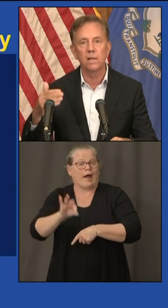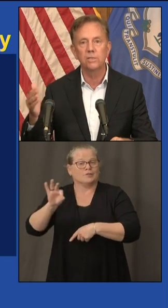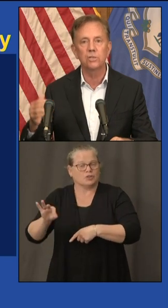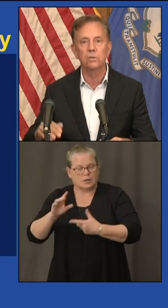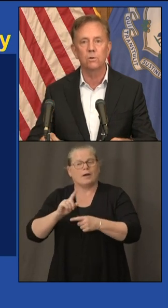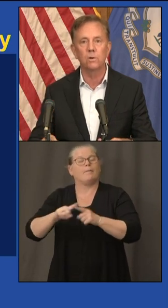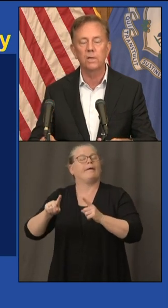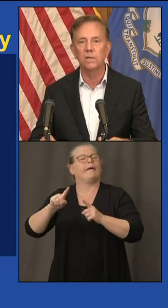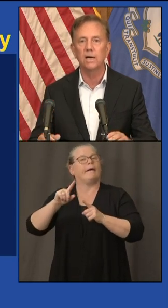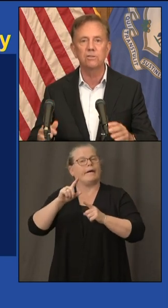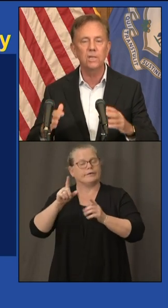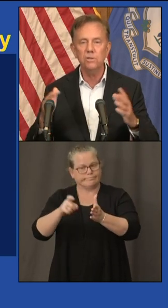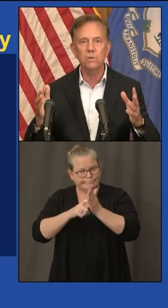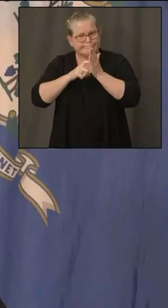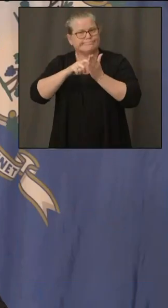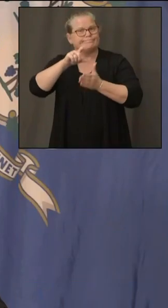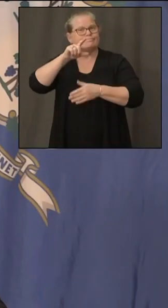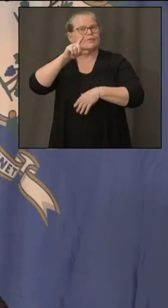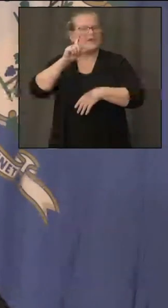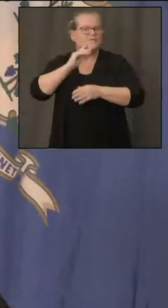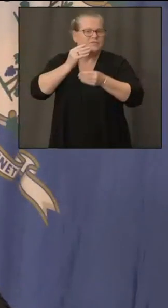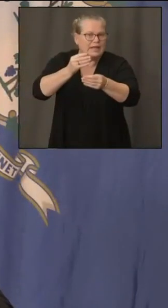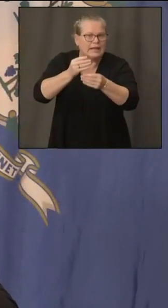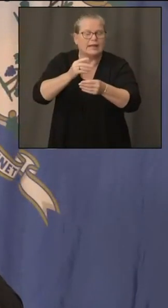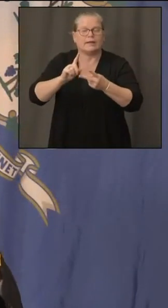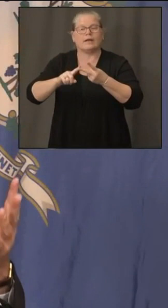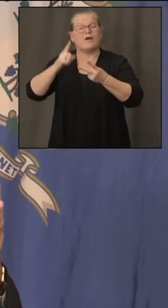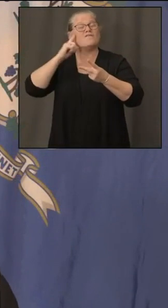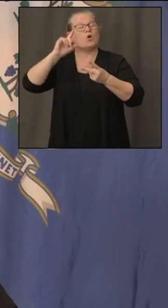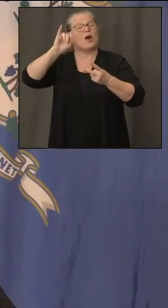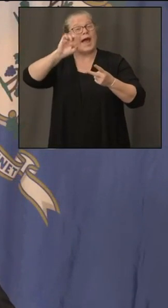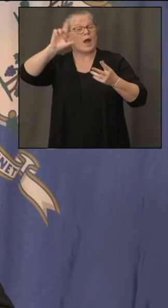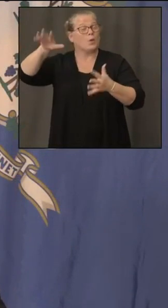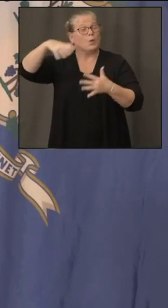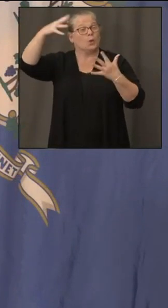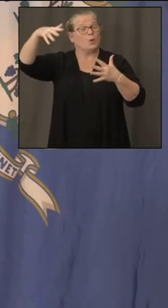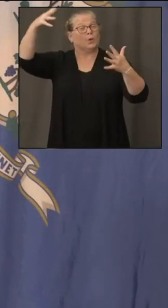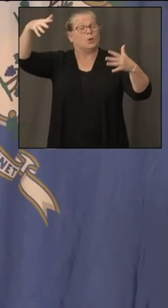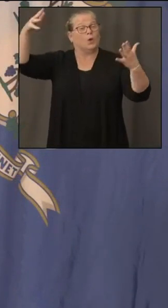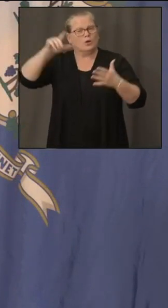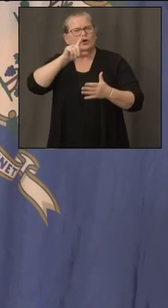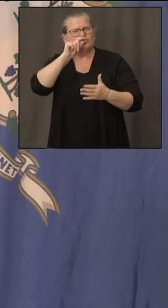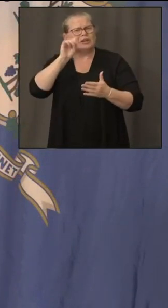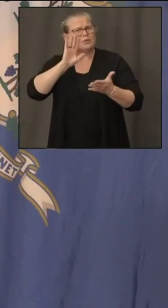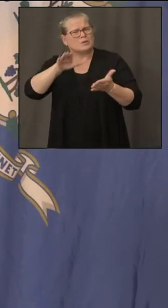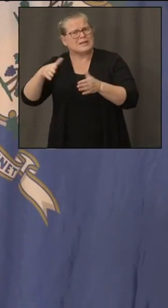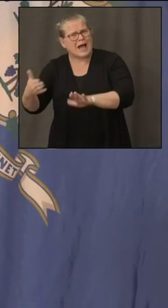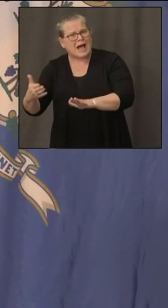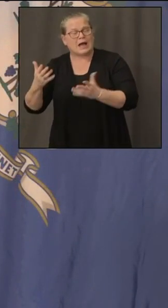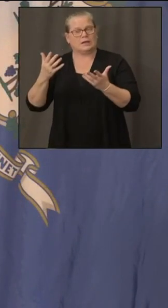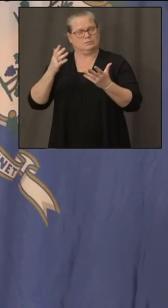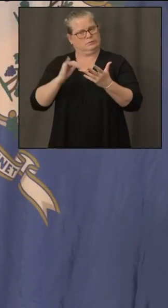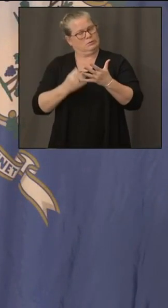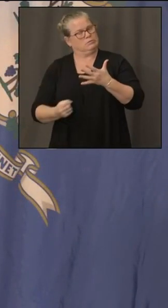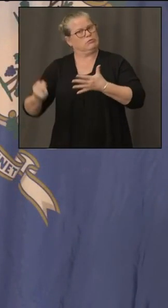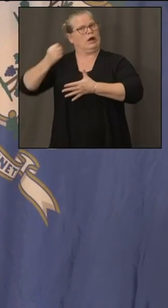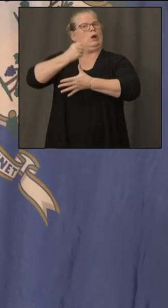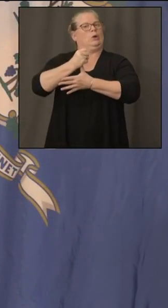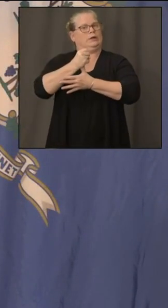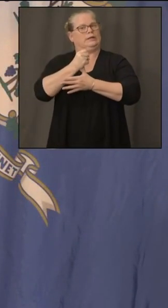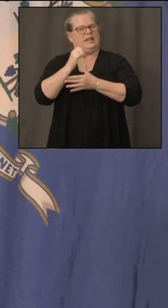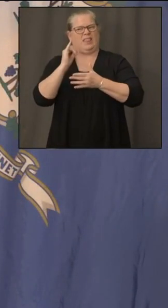for ventilation or they die so these were the ideas this is the scope of what we are prioritizing as we get um